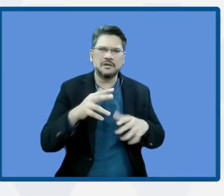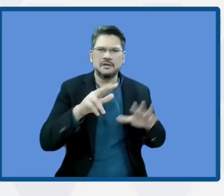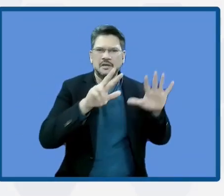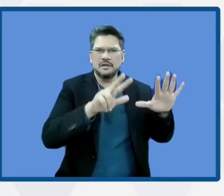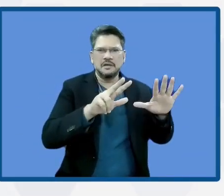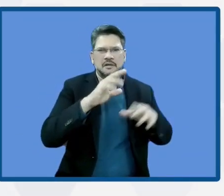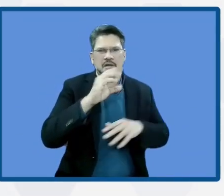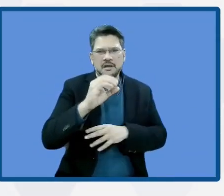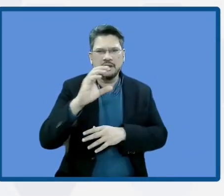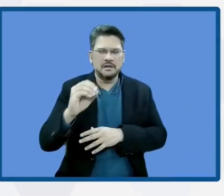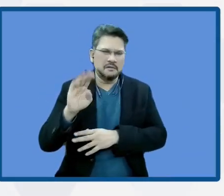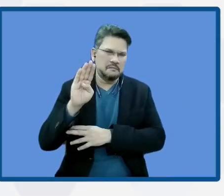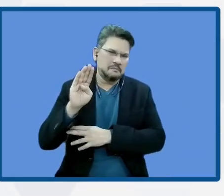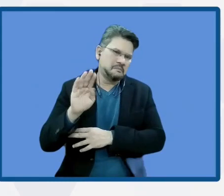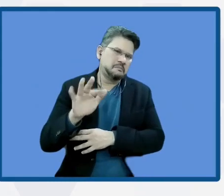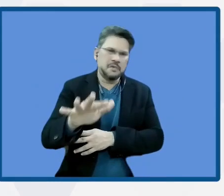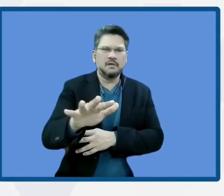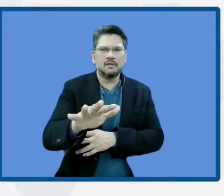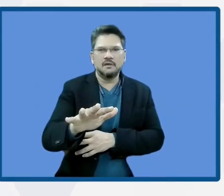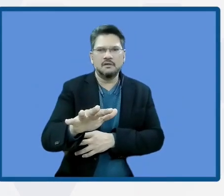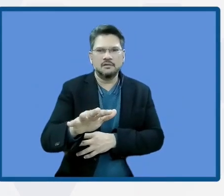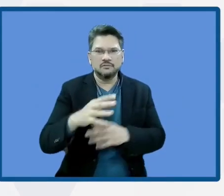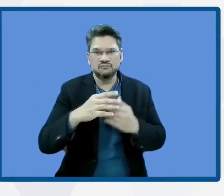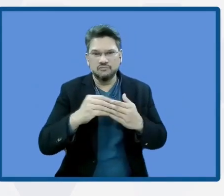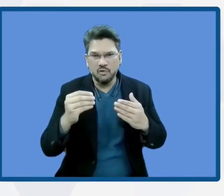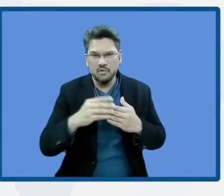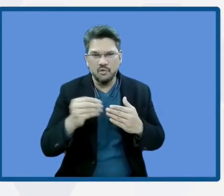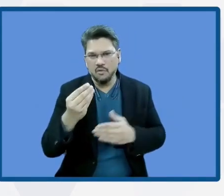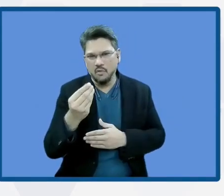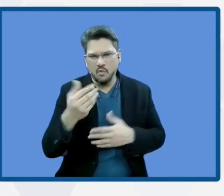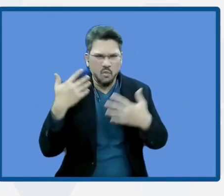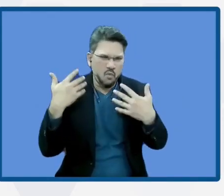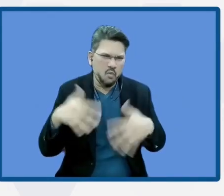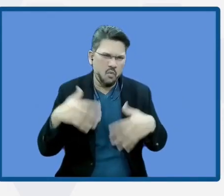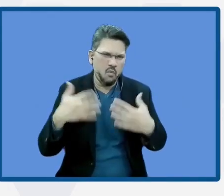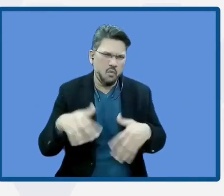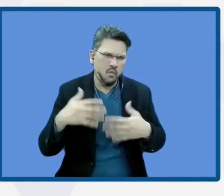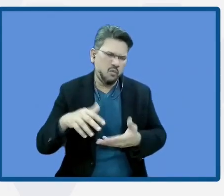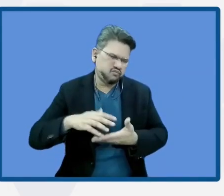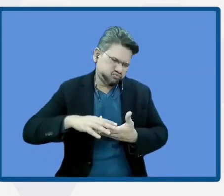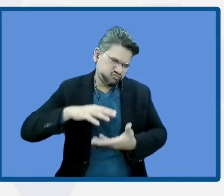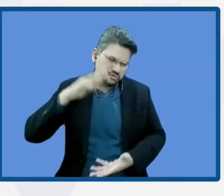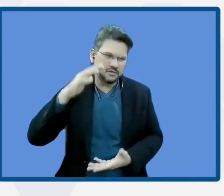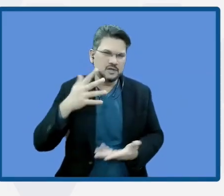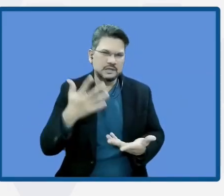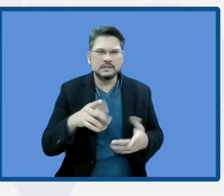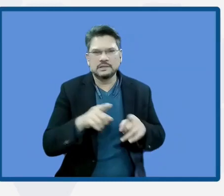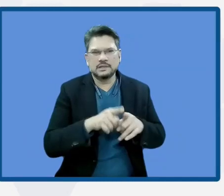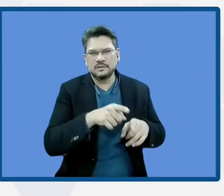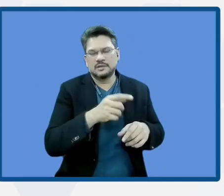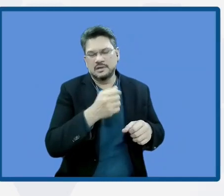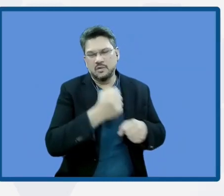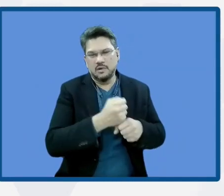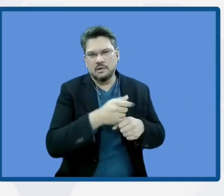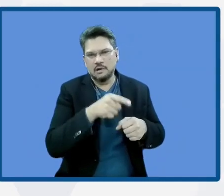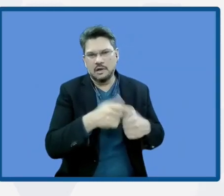So the cost of failure to act, as mentioned by Waikiria, is extremely important. But we can also say